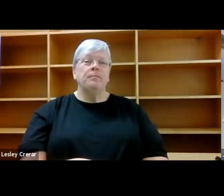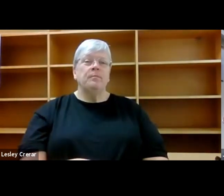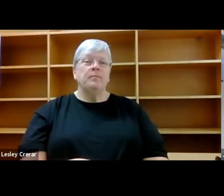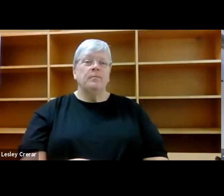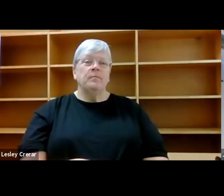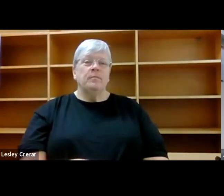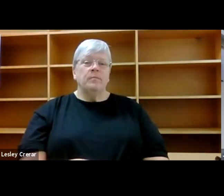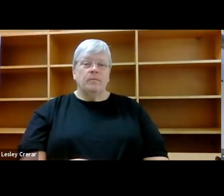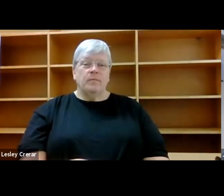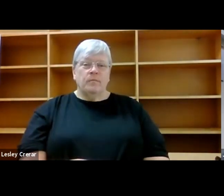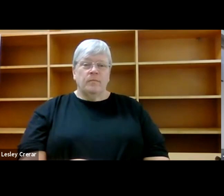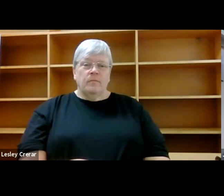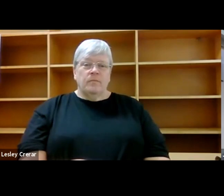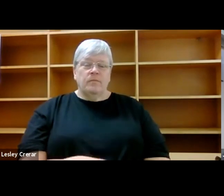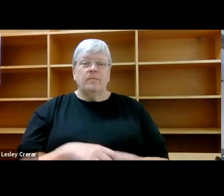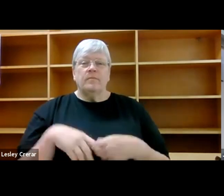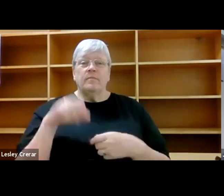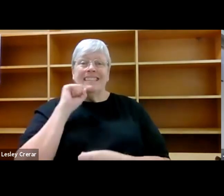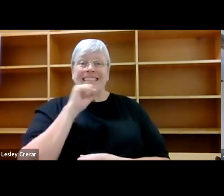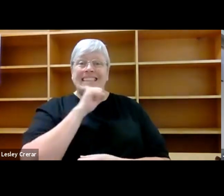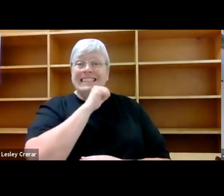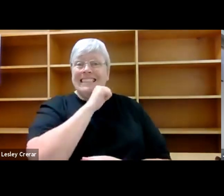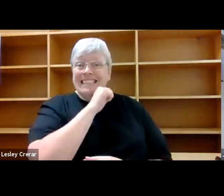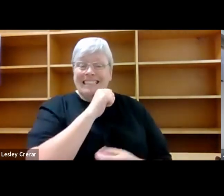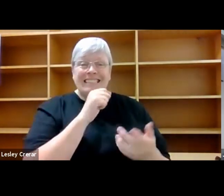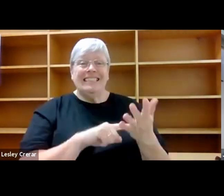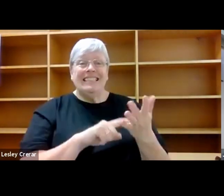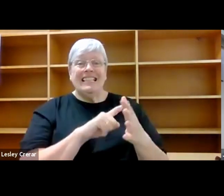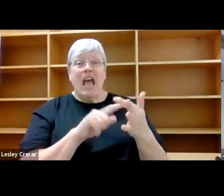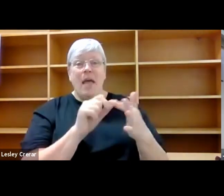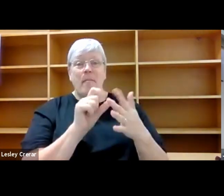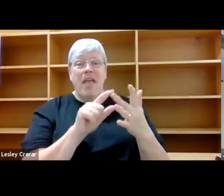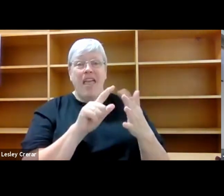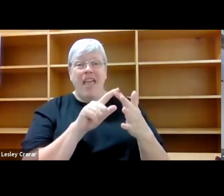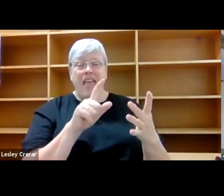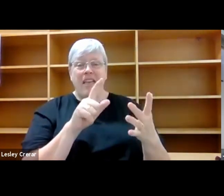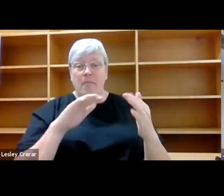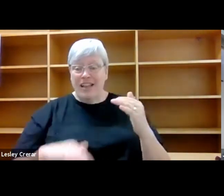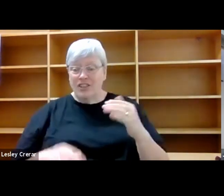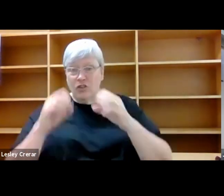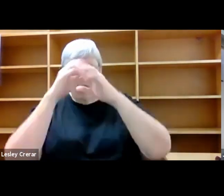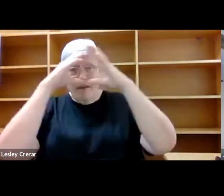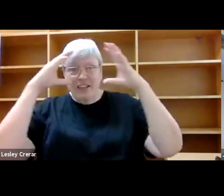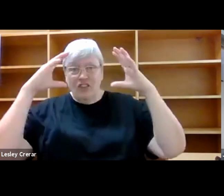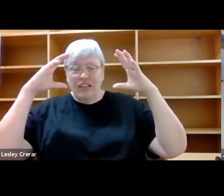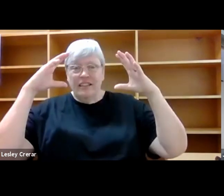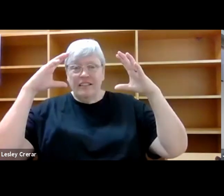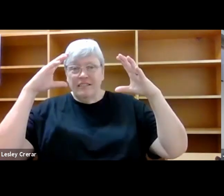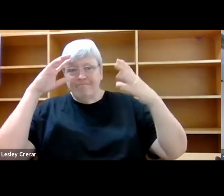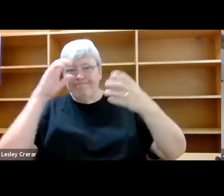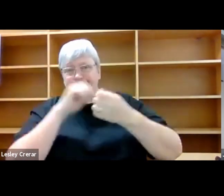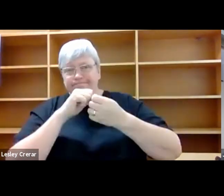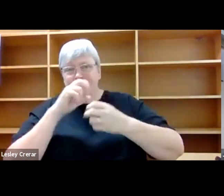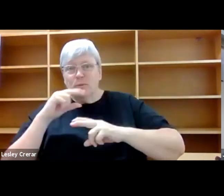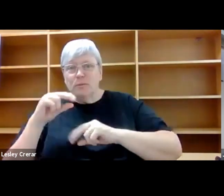Taipei was a city that belonged to my childhood imagination, built of words spoken quietly to me by my mother.